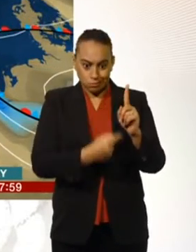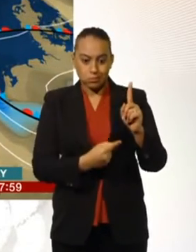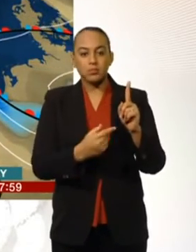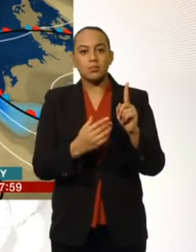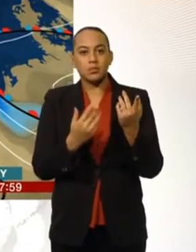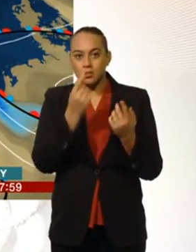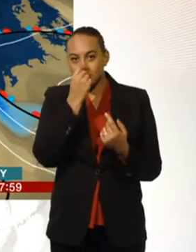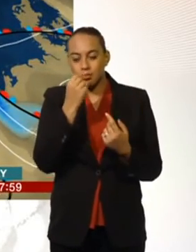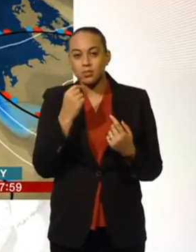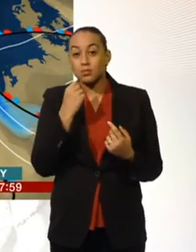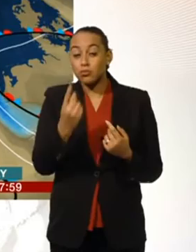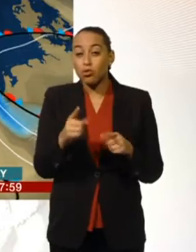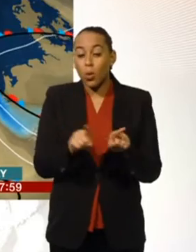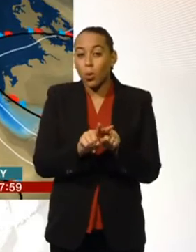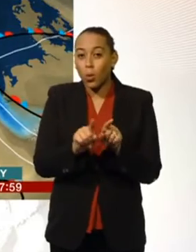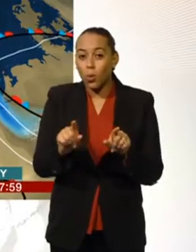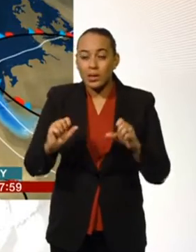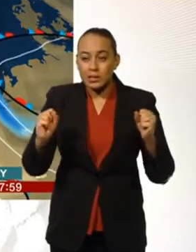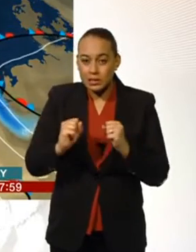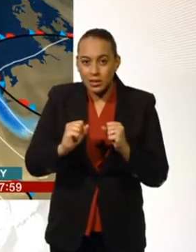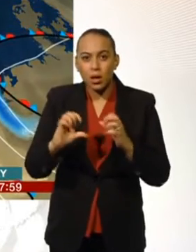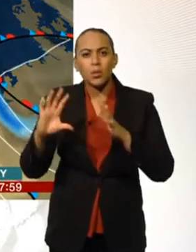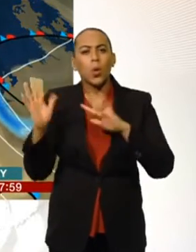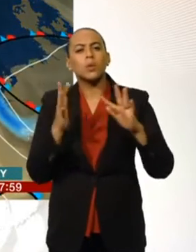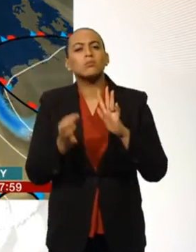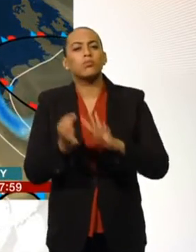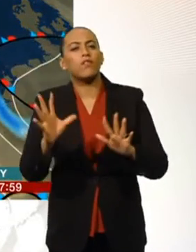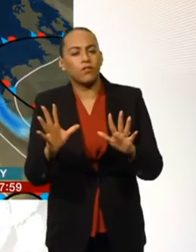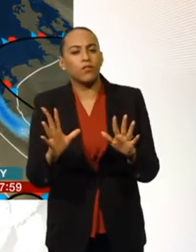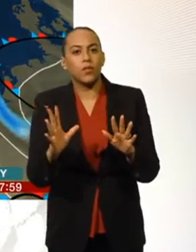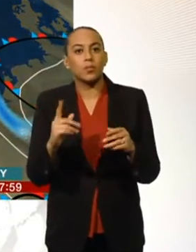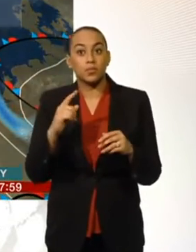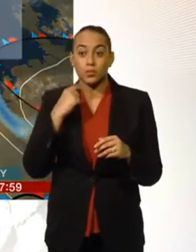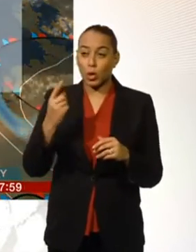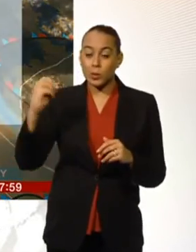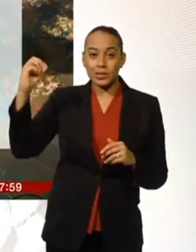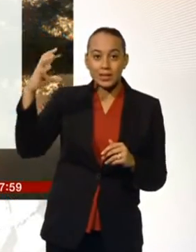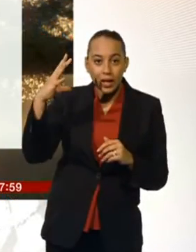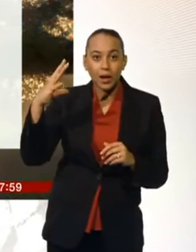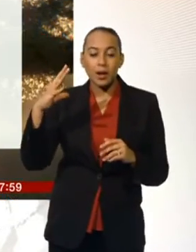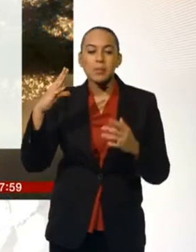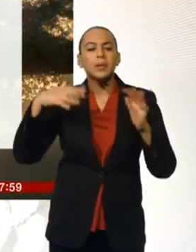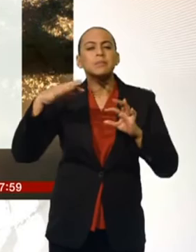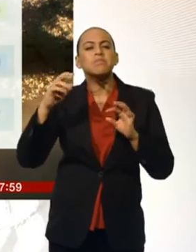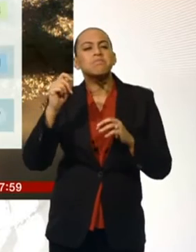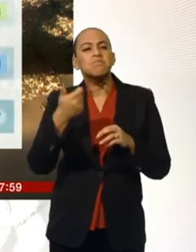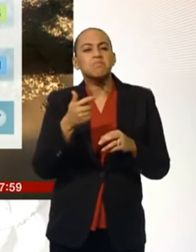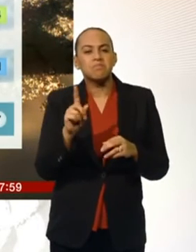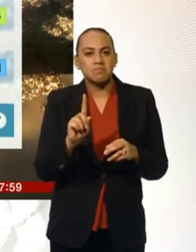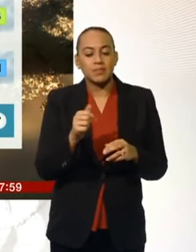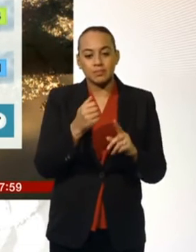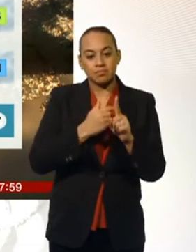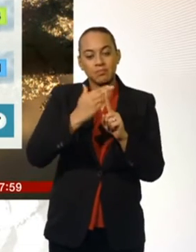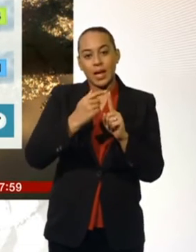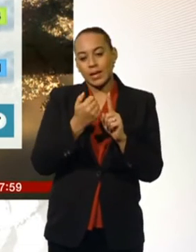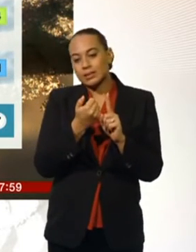it's going to feel pretty chilly. The wind should be a bit lighter, lots of sparkling sunshine around tomorrow, and it will be dry. Six or seven degrees Celsius will be